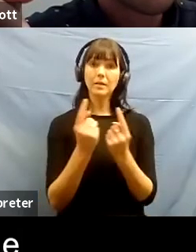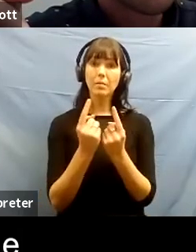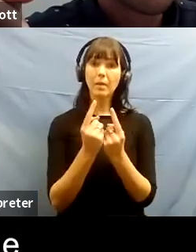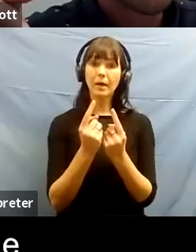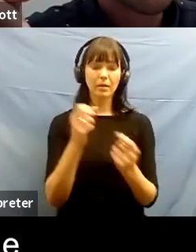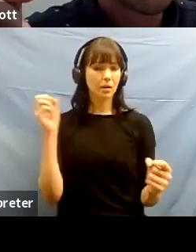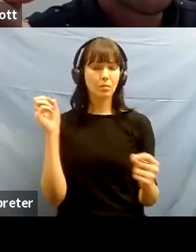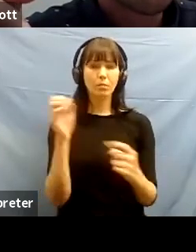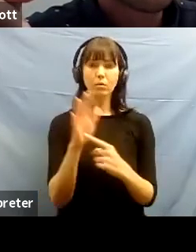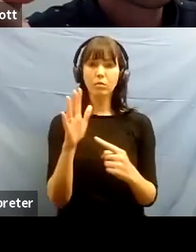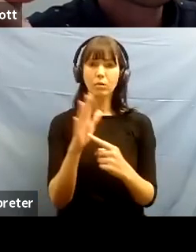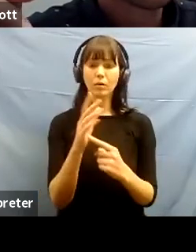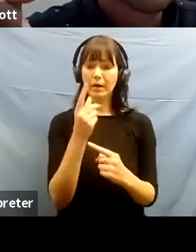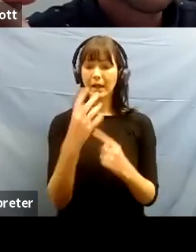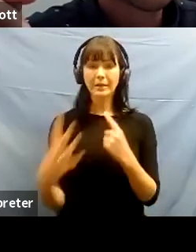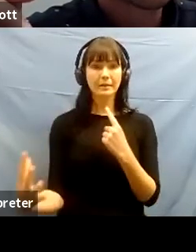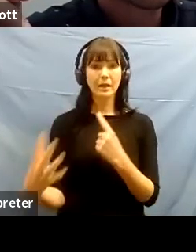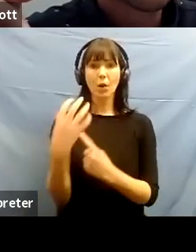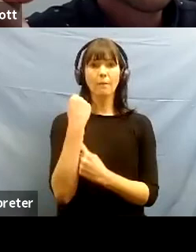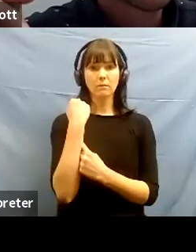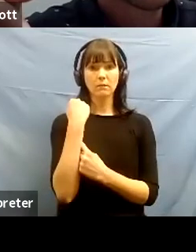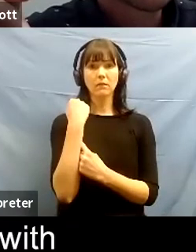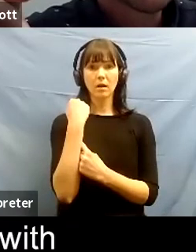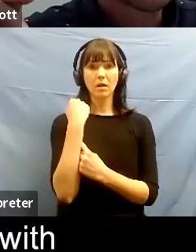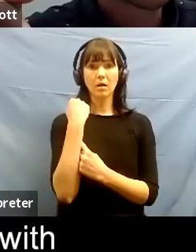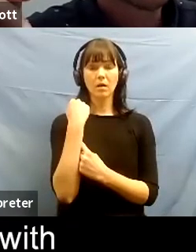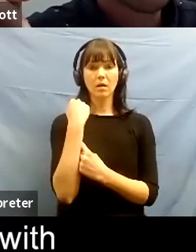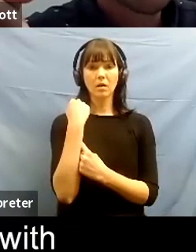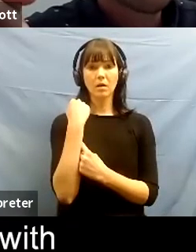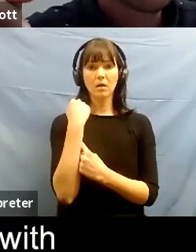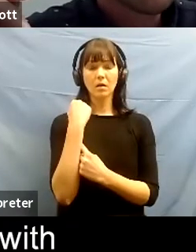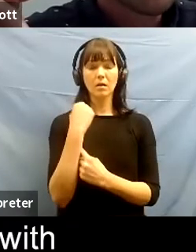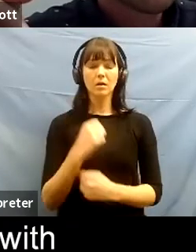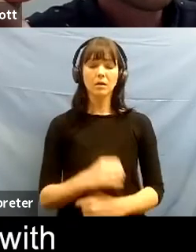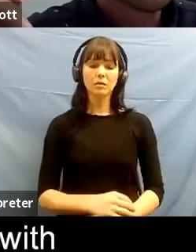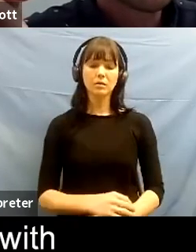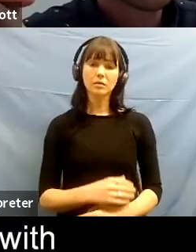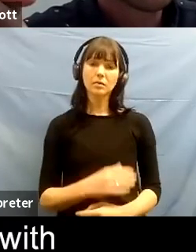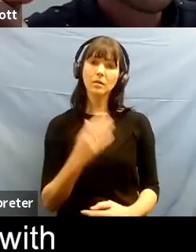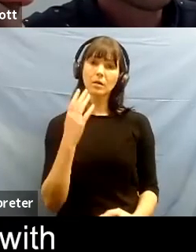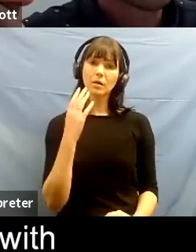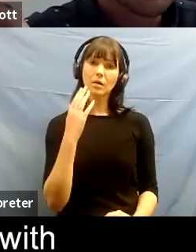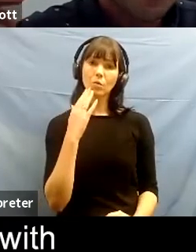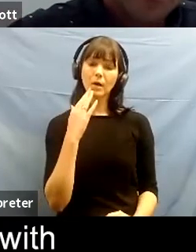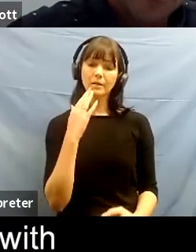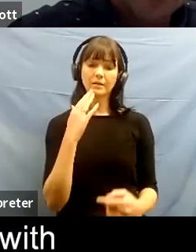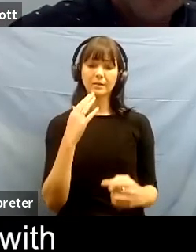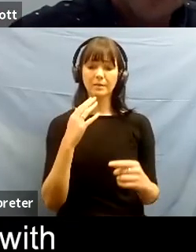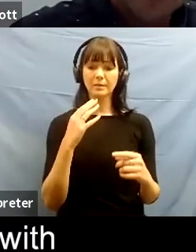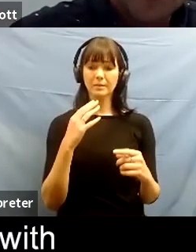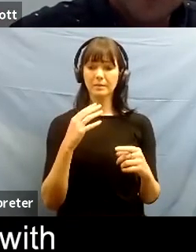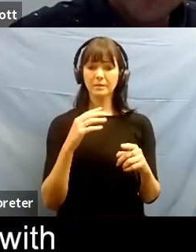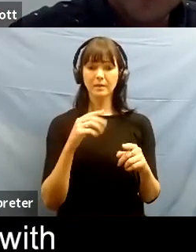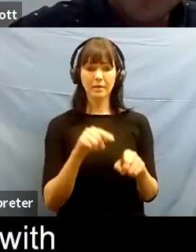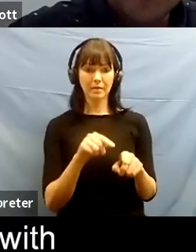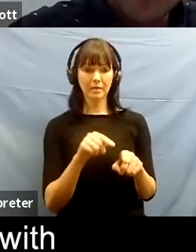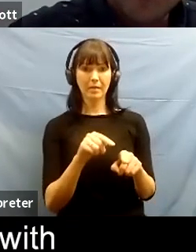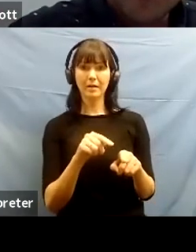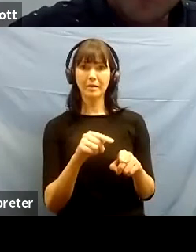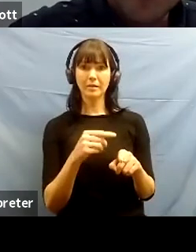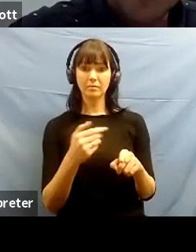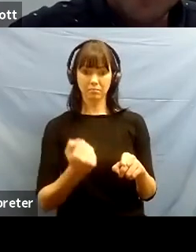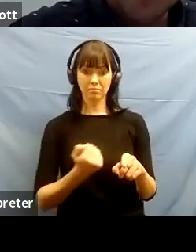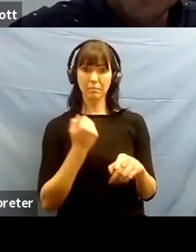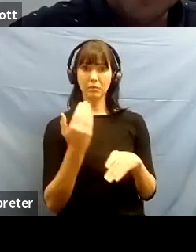overburdened um and when that's kind of conflated with it being your job and you're suddenly